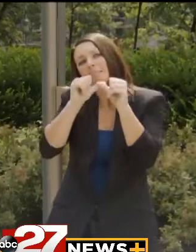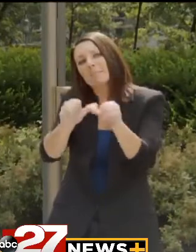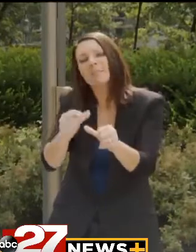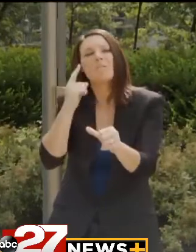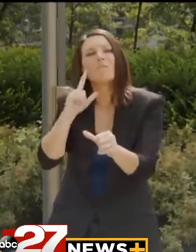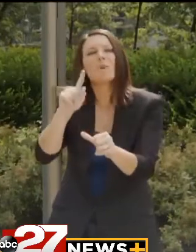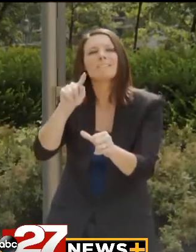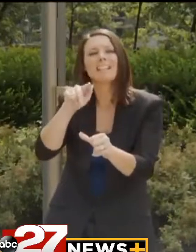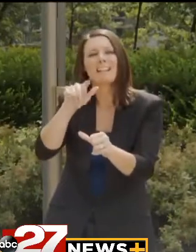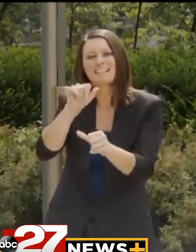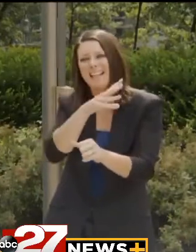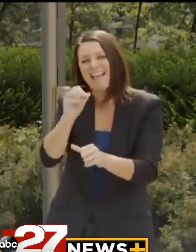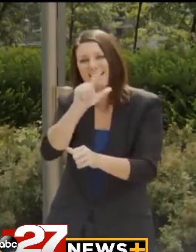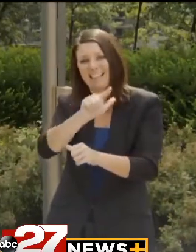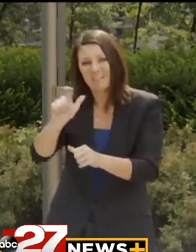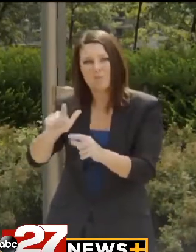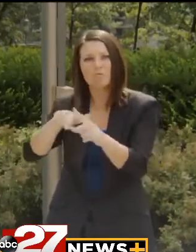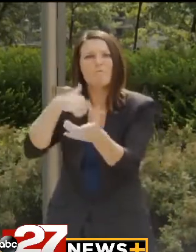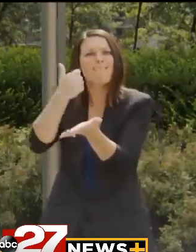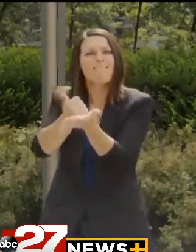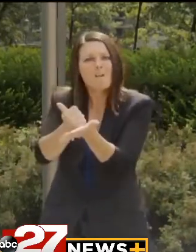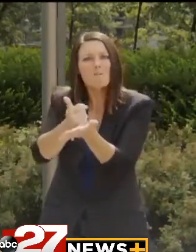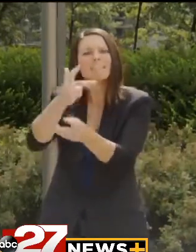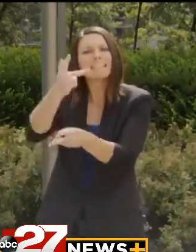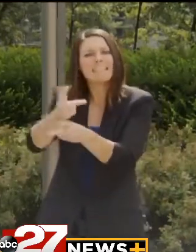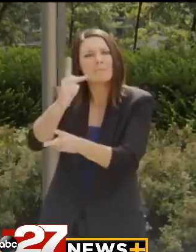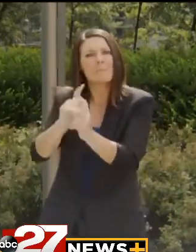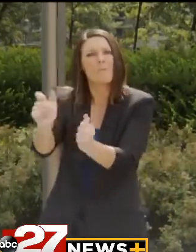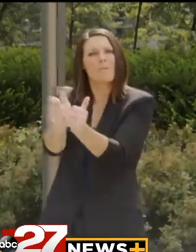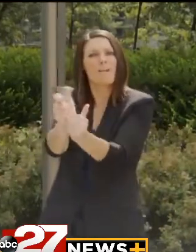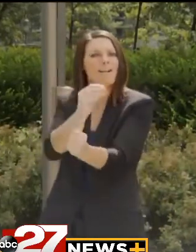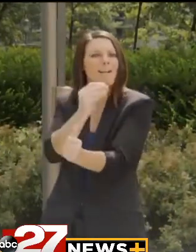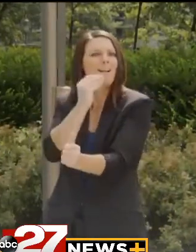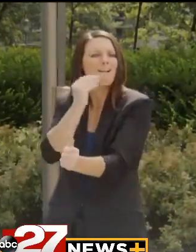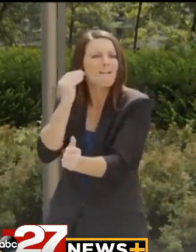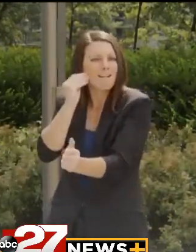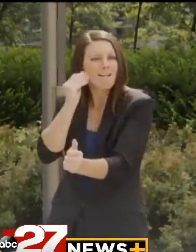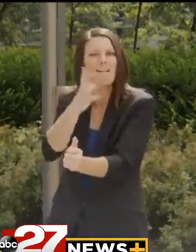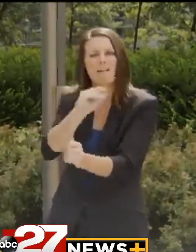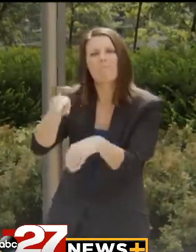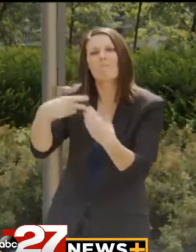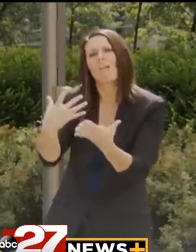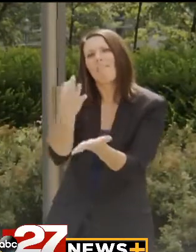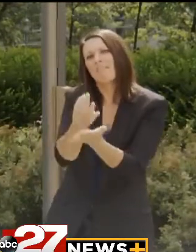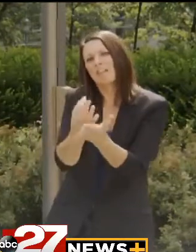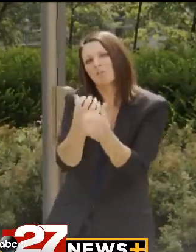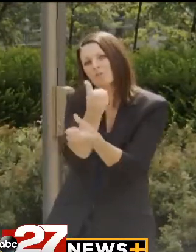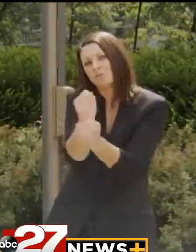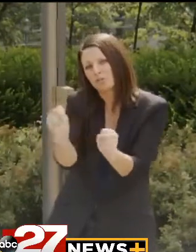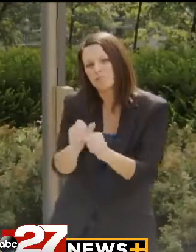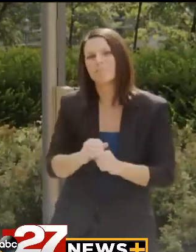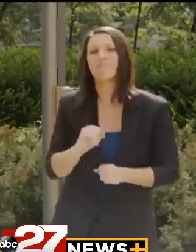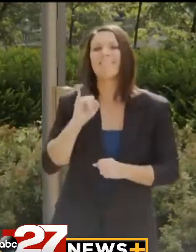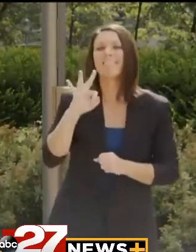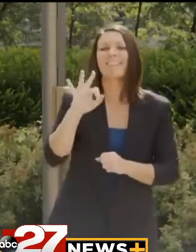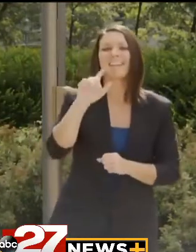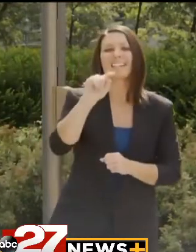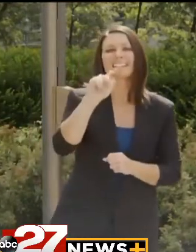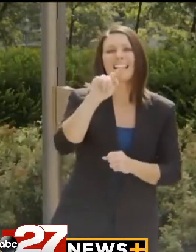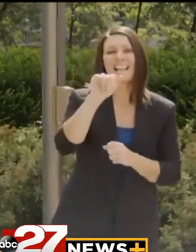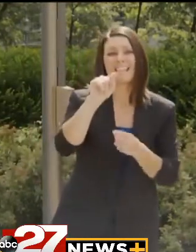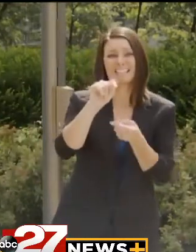tenants and landlords by keeping people housed and providing financial security. If a tenant is